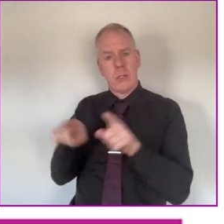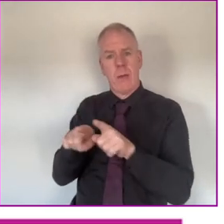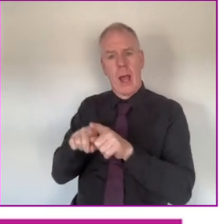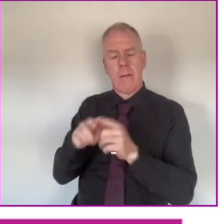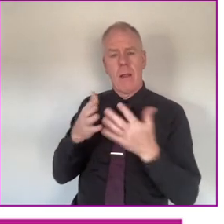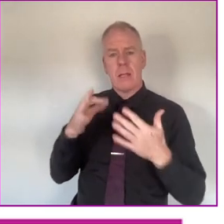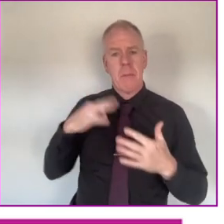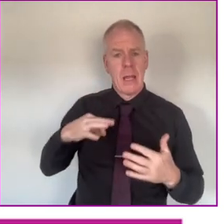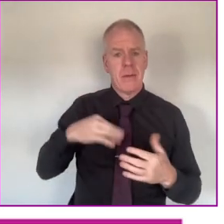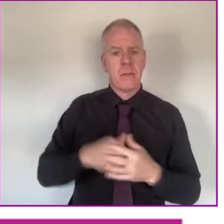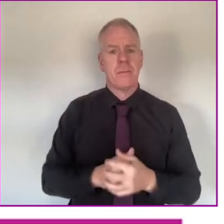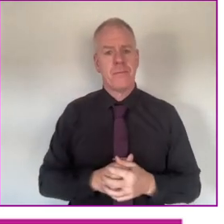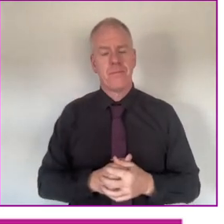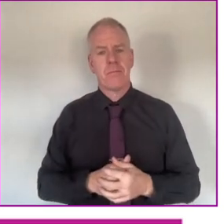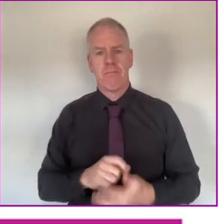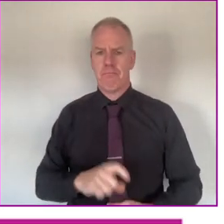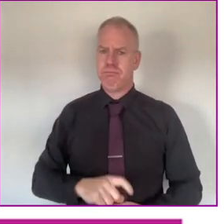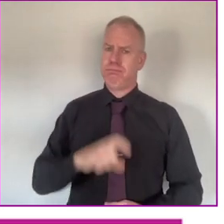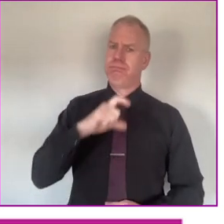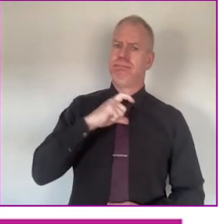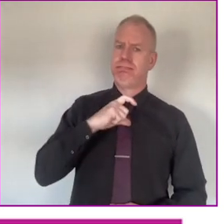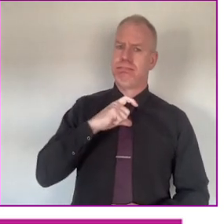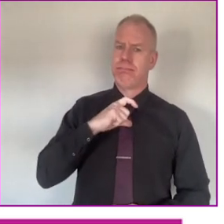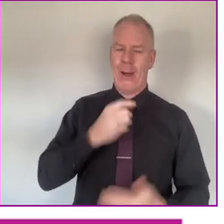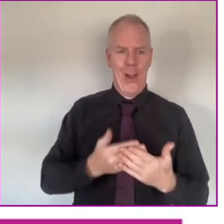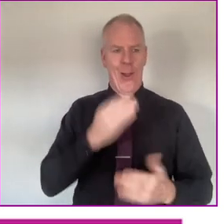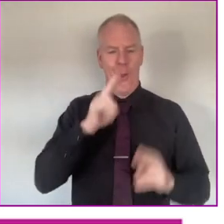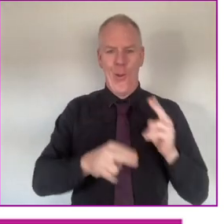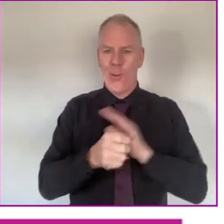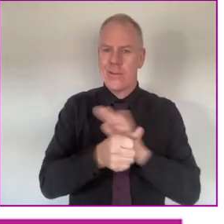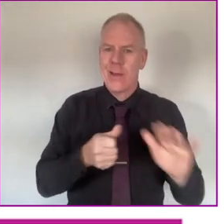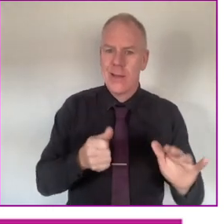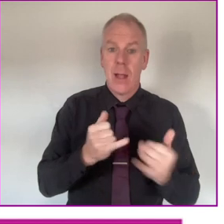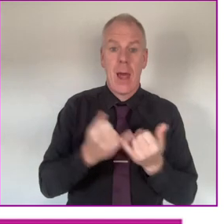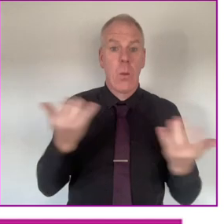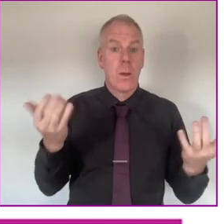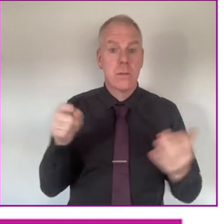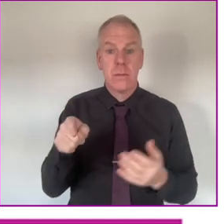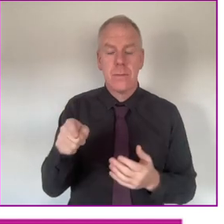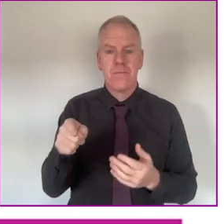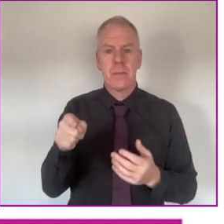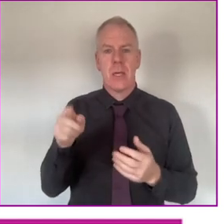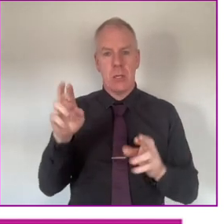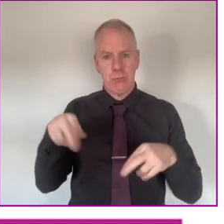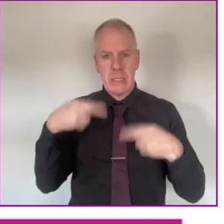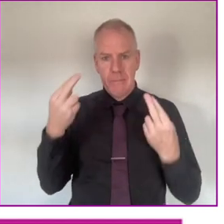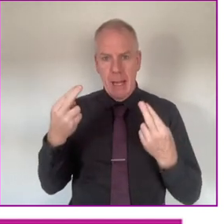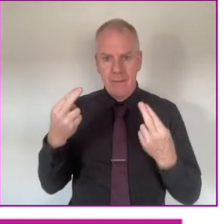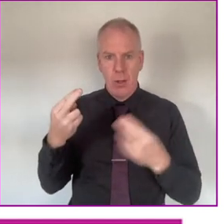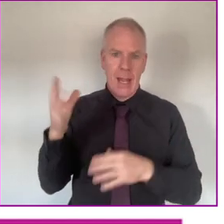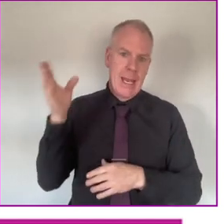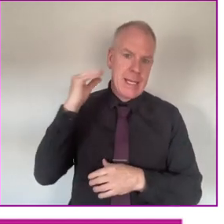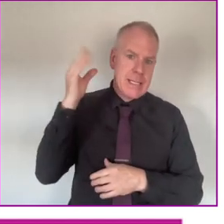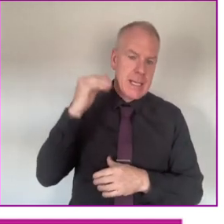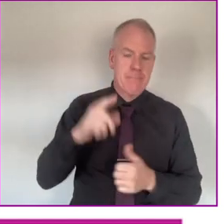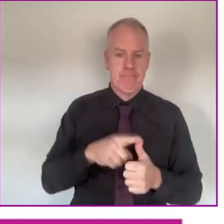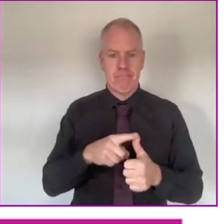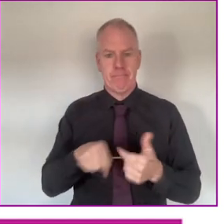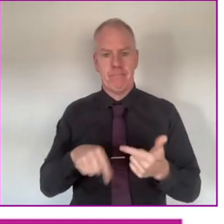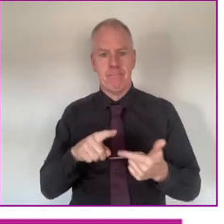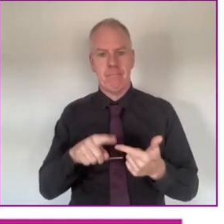You can build your confidence and your new skills like respectful listening,